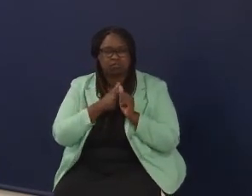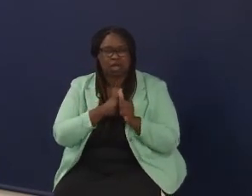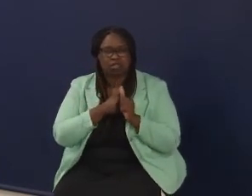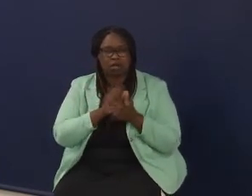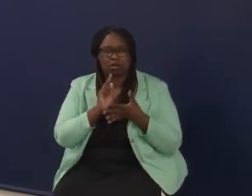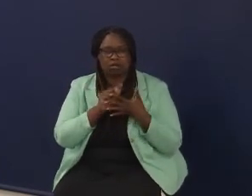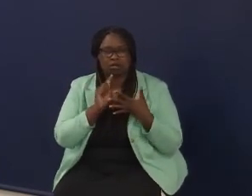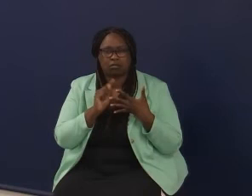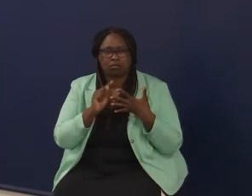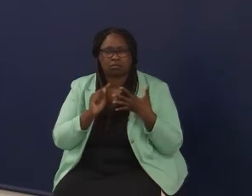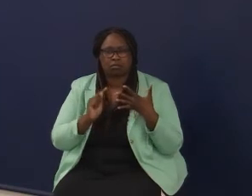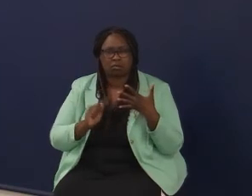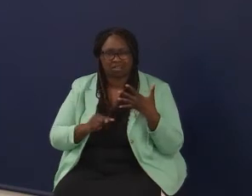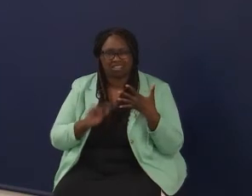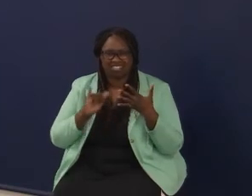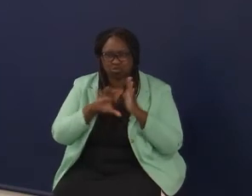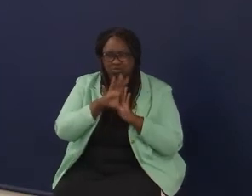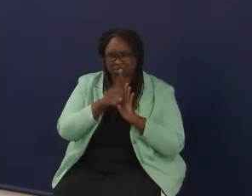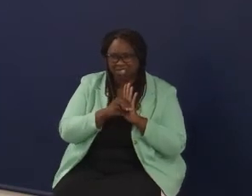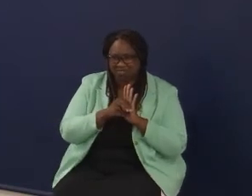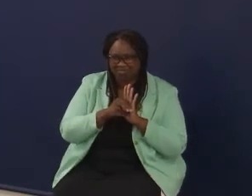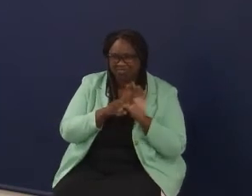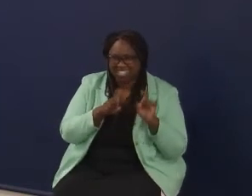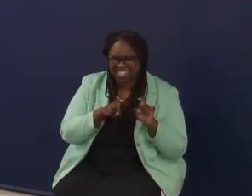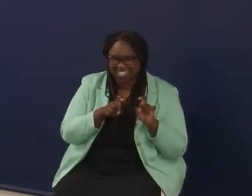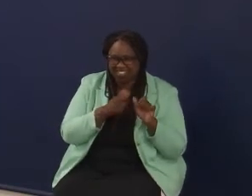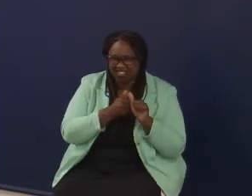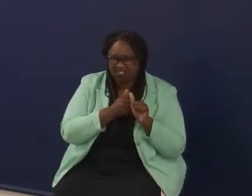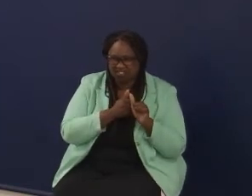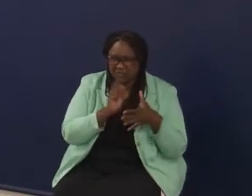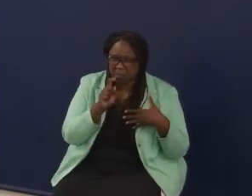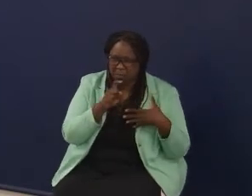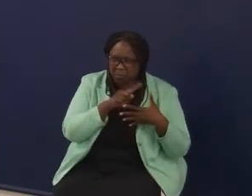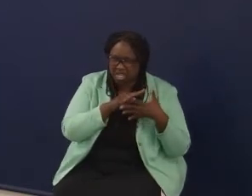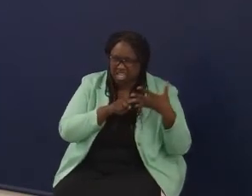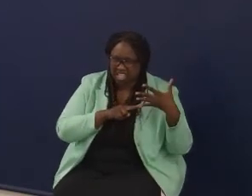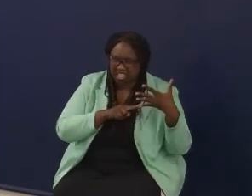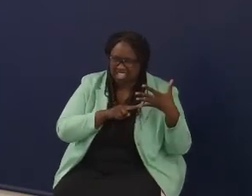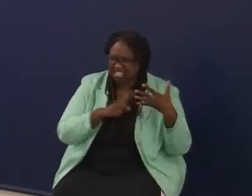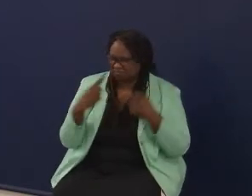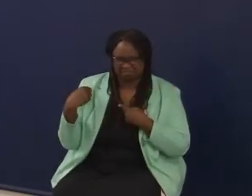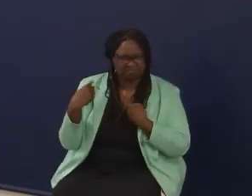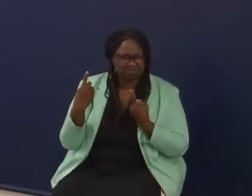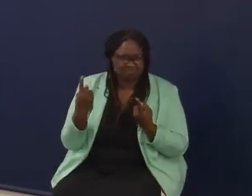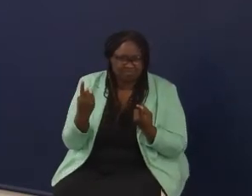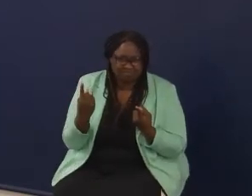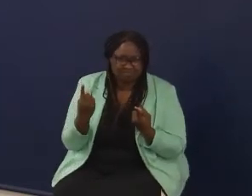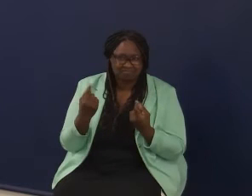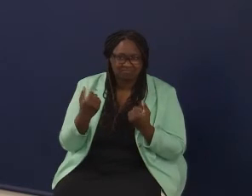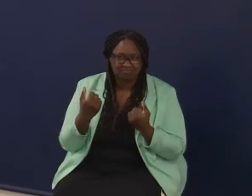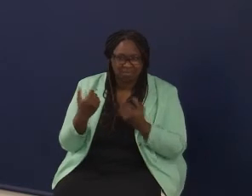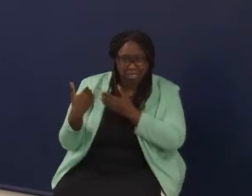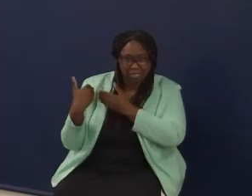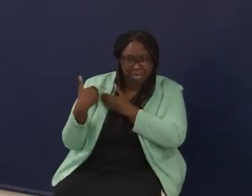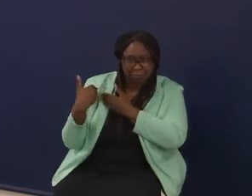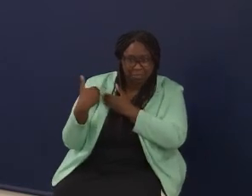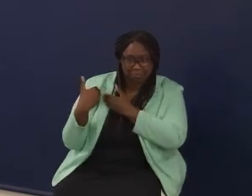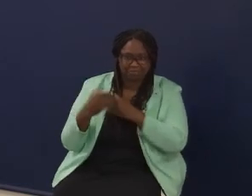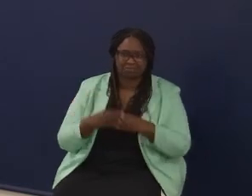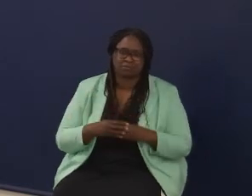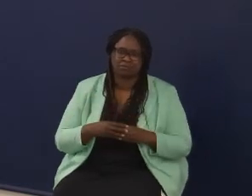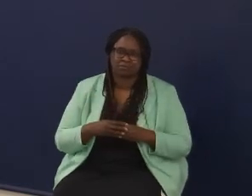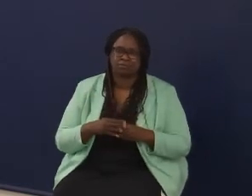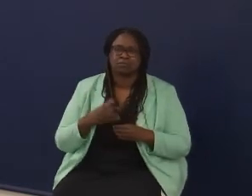and the testing that that has evolved over the years from accountability. And,